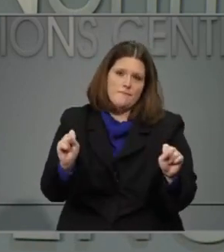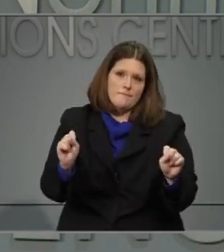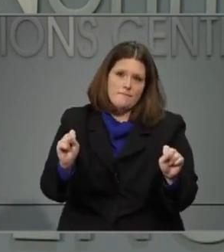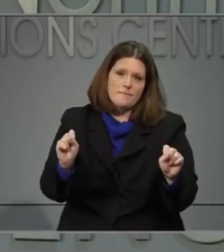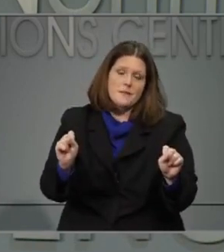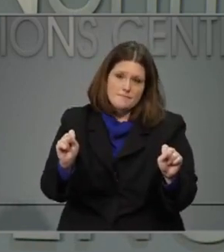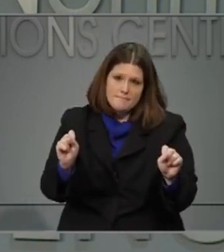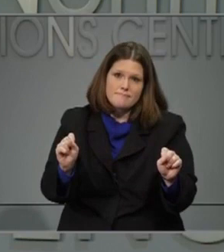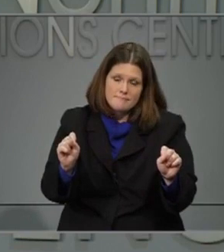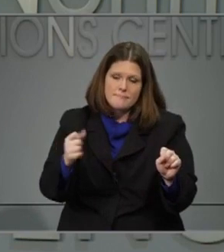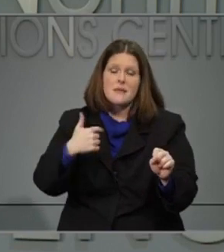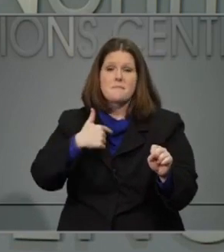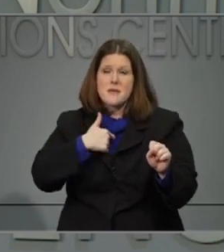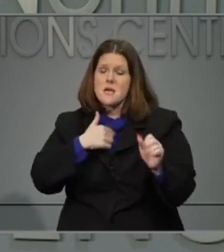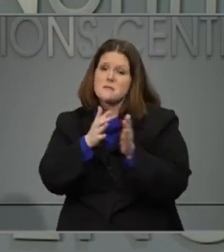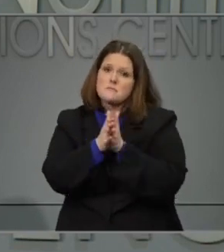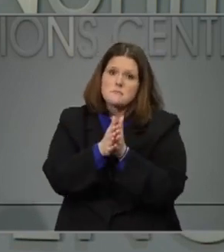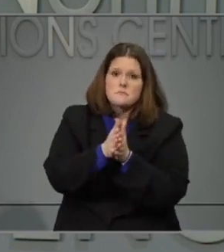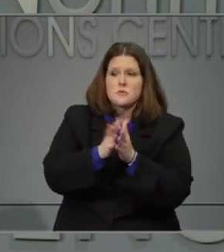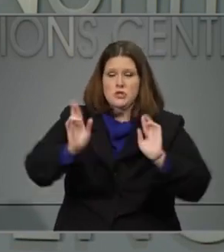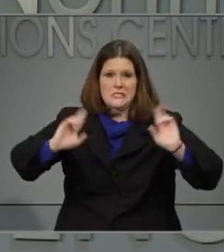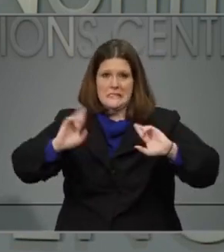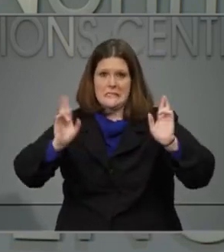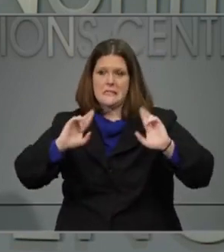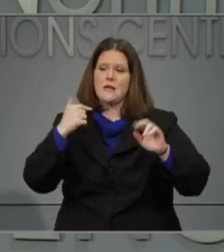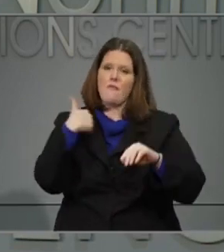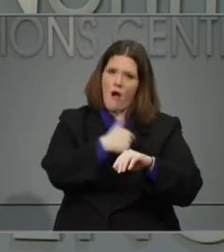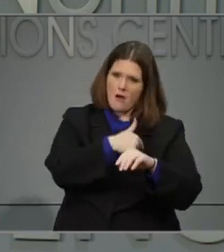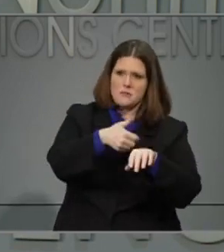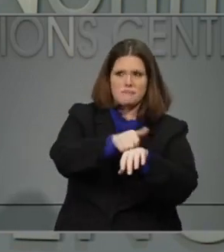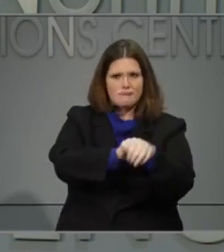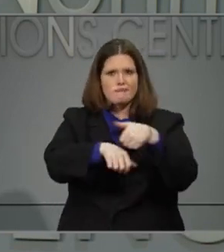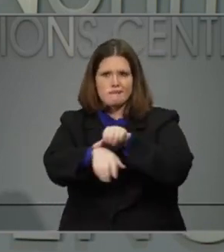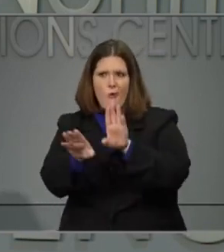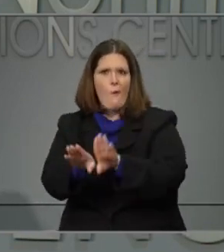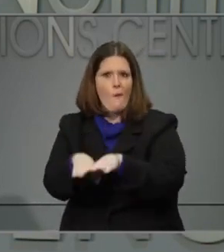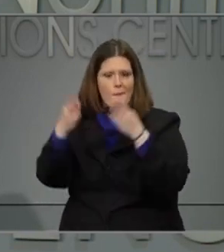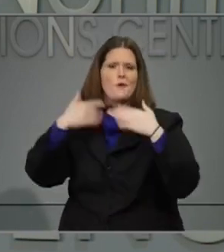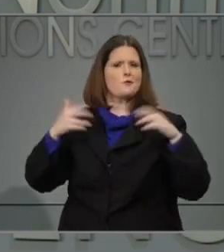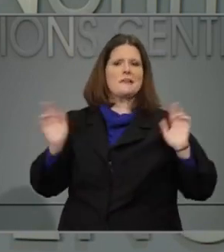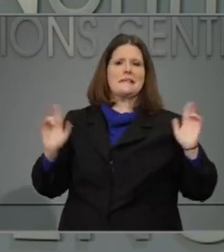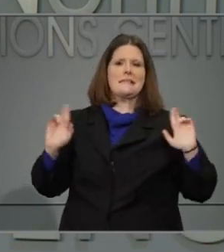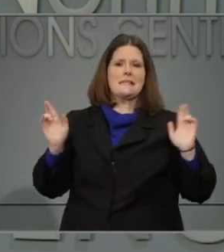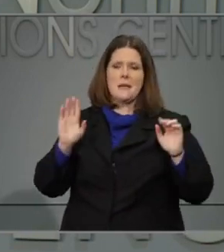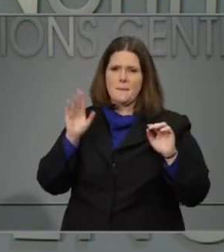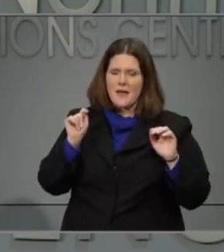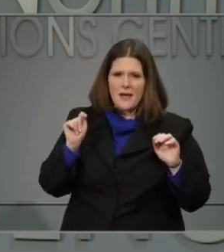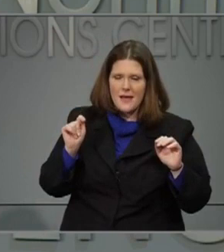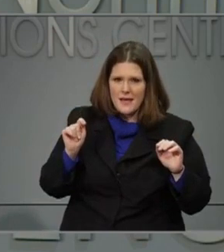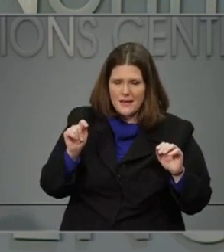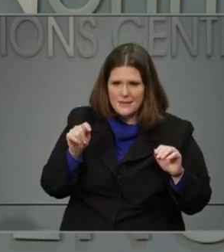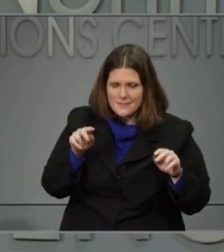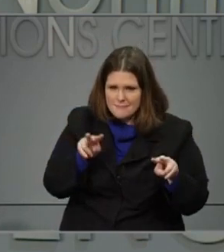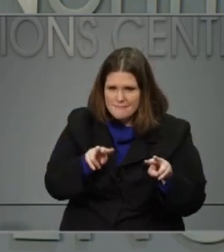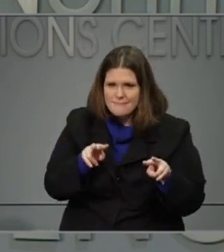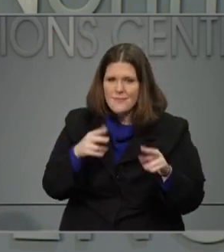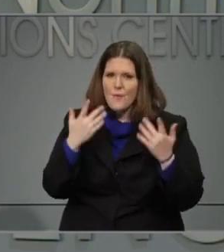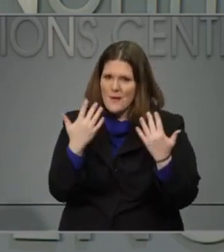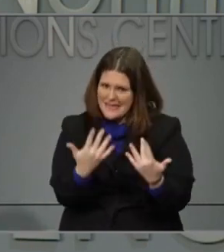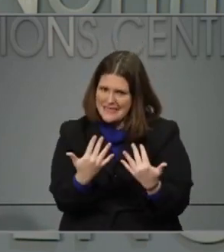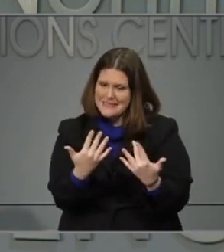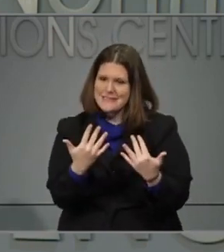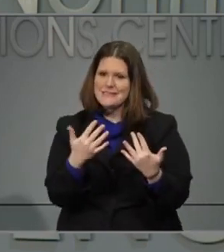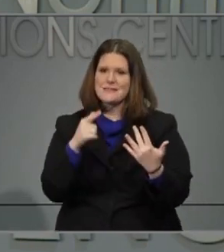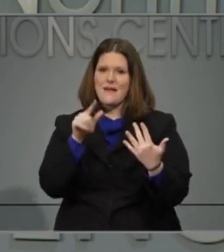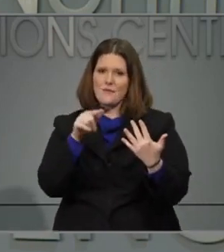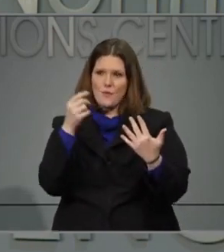eager to move into our phases of reopening and we have a way to look